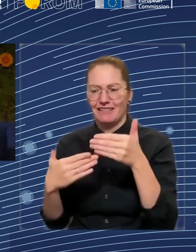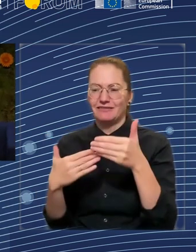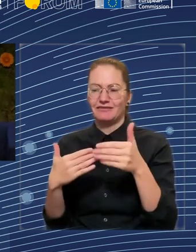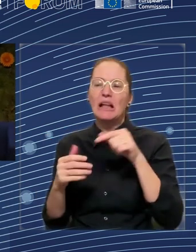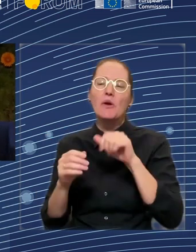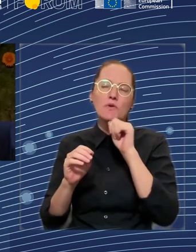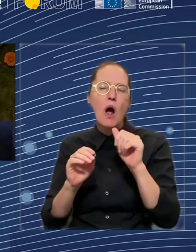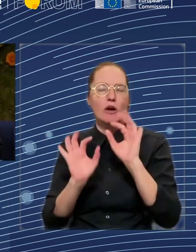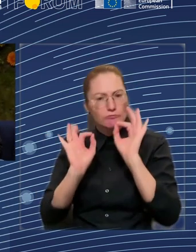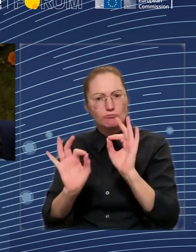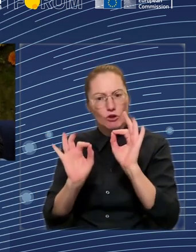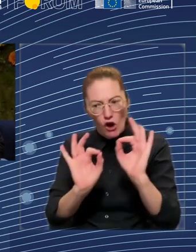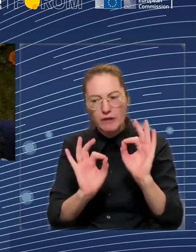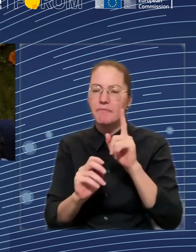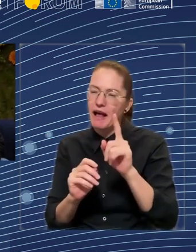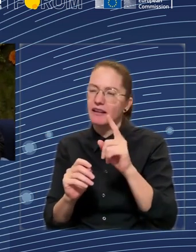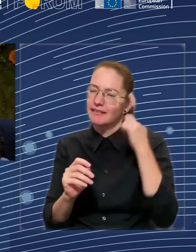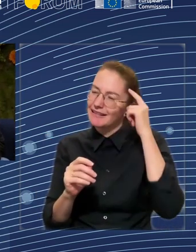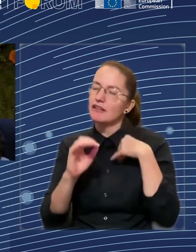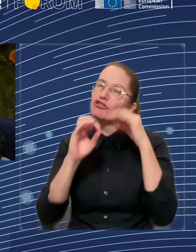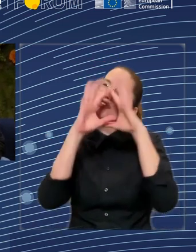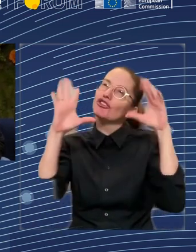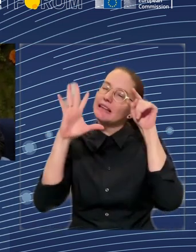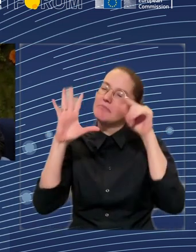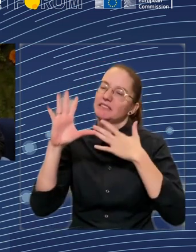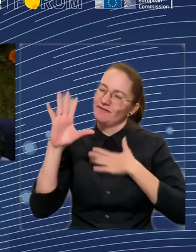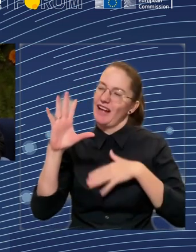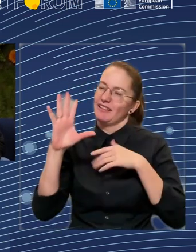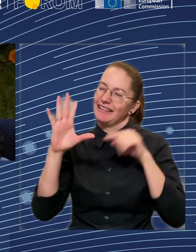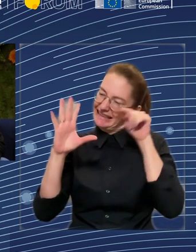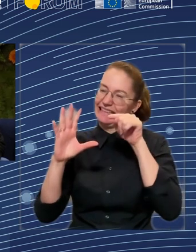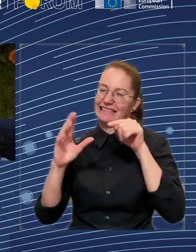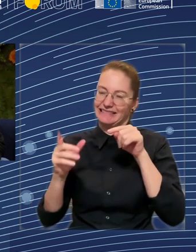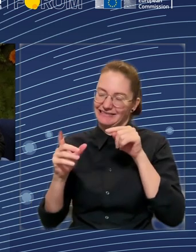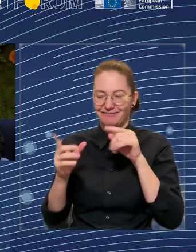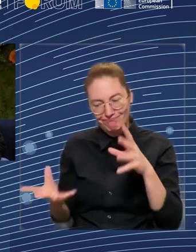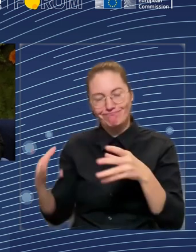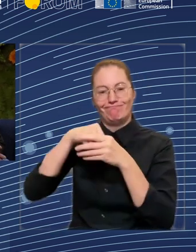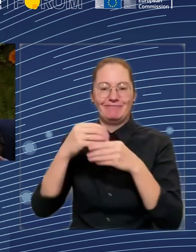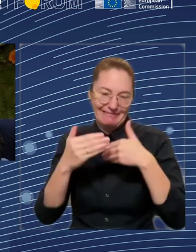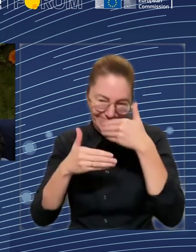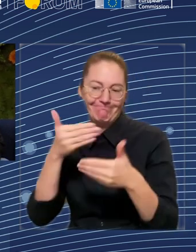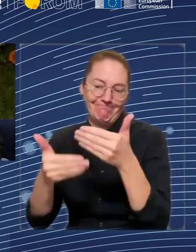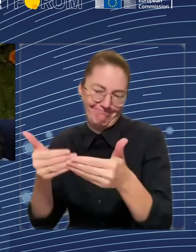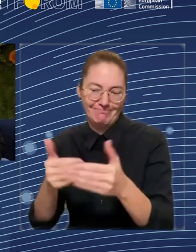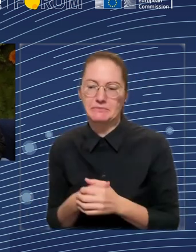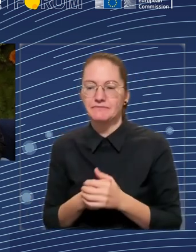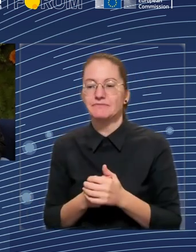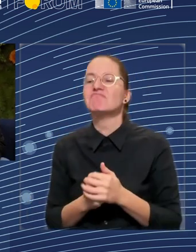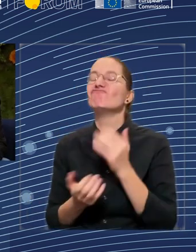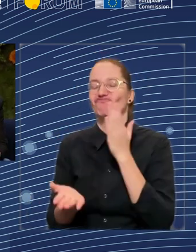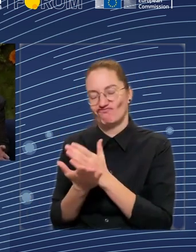Yeah, so why not the crazy idea that would never, ever happen for a number of reasons, but why not